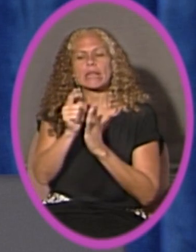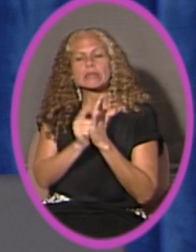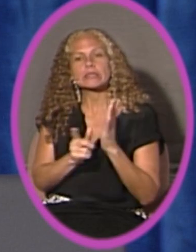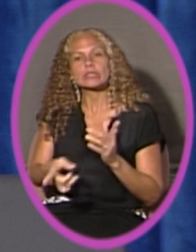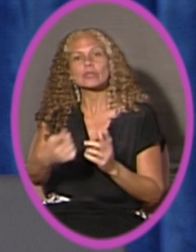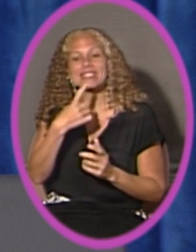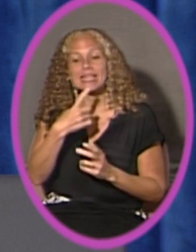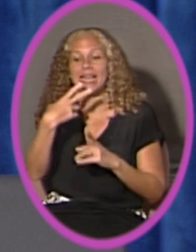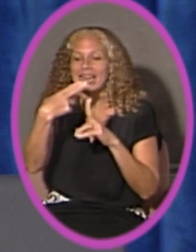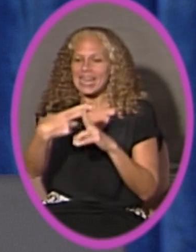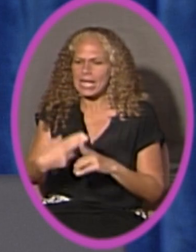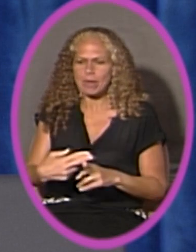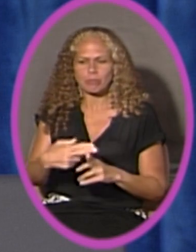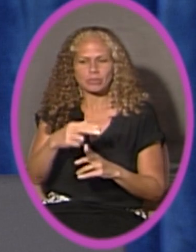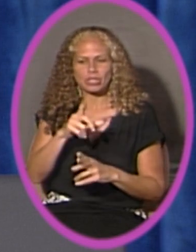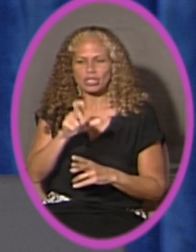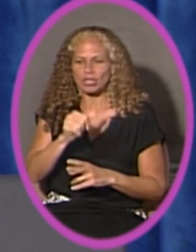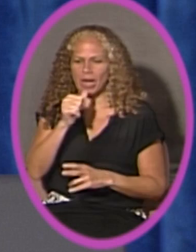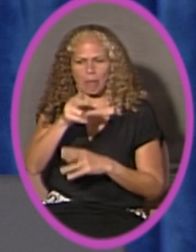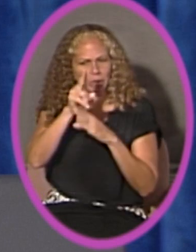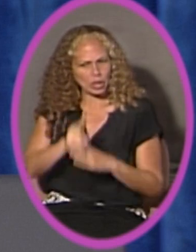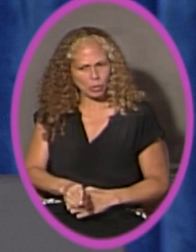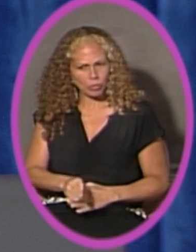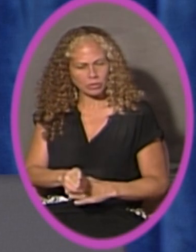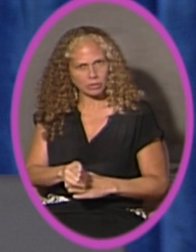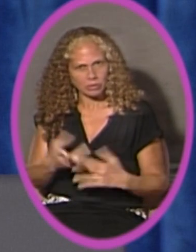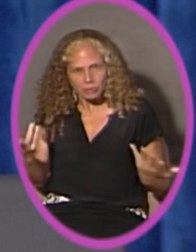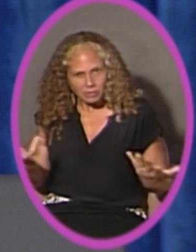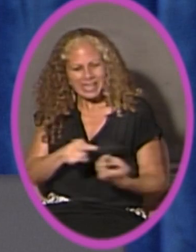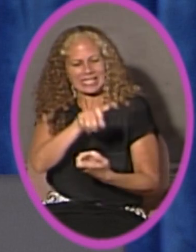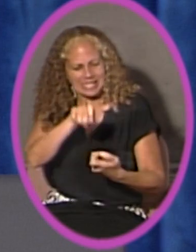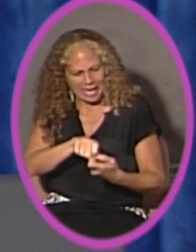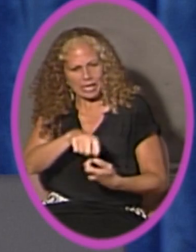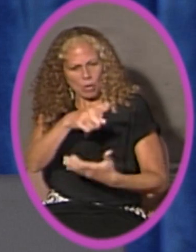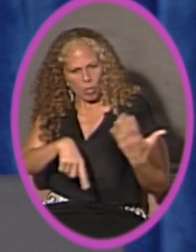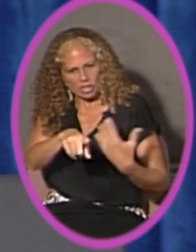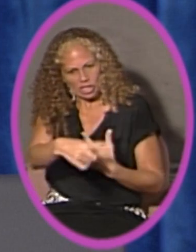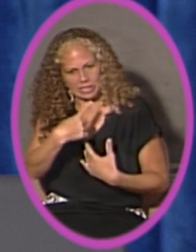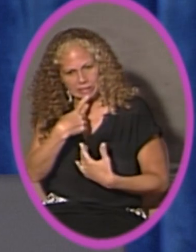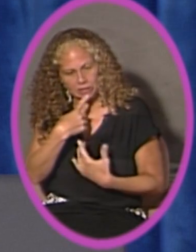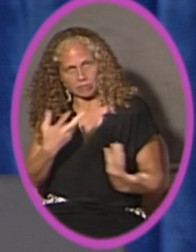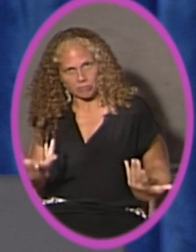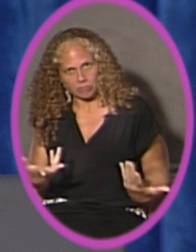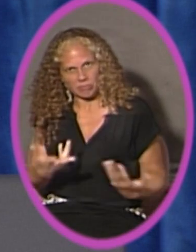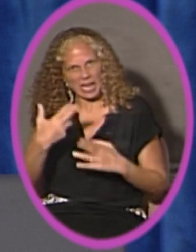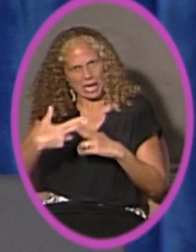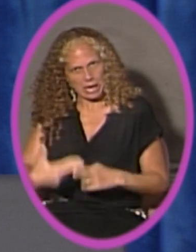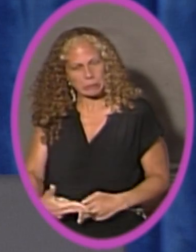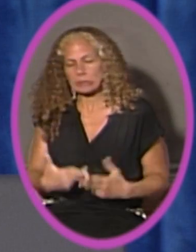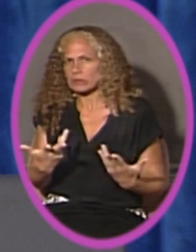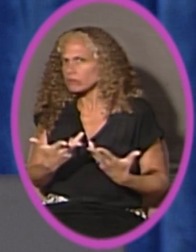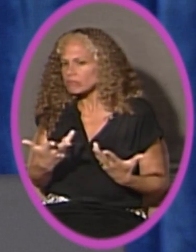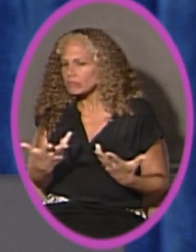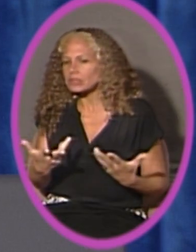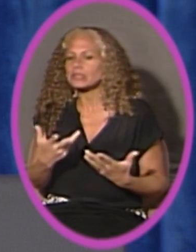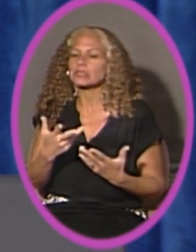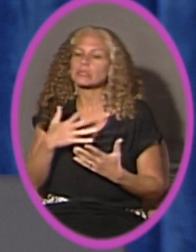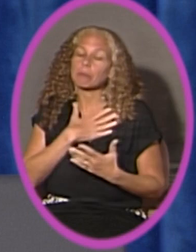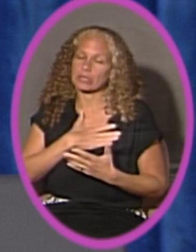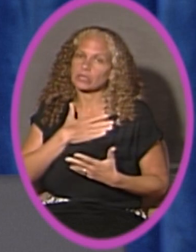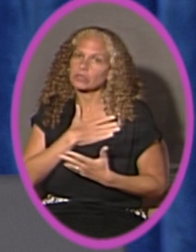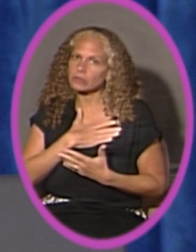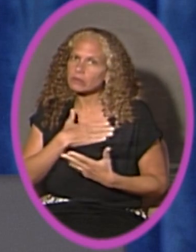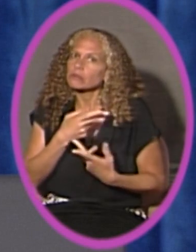that names should not be used, and this is exactly what was done by this previous speaker. So if we can just keep that